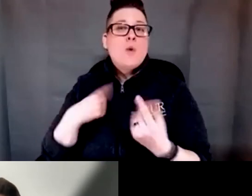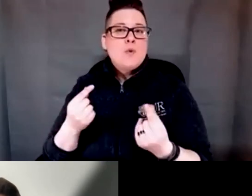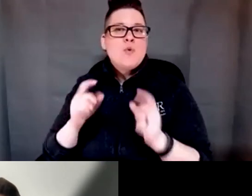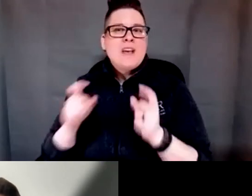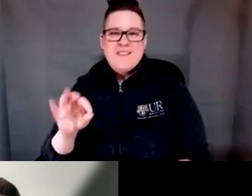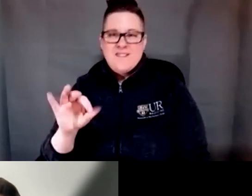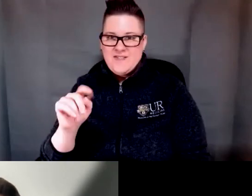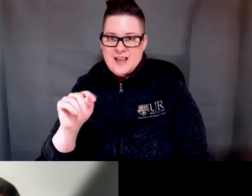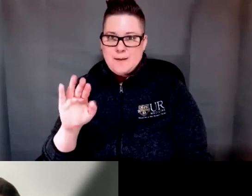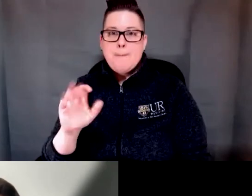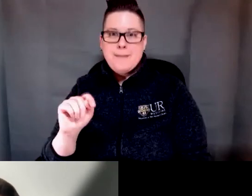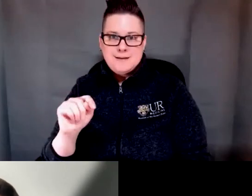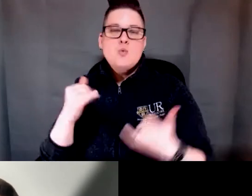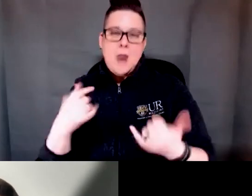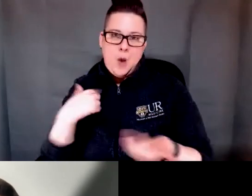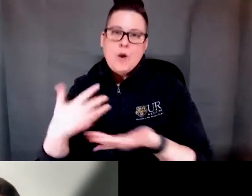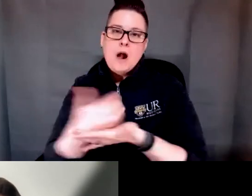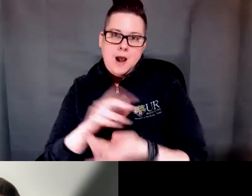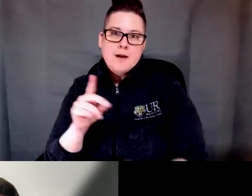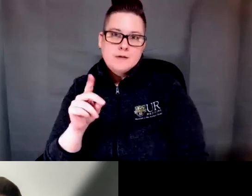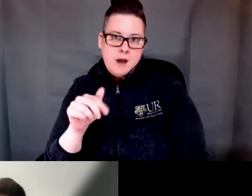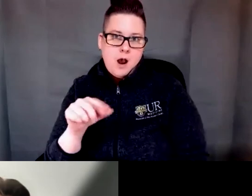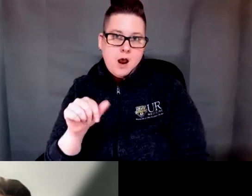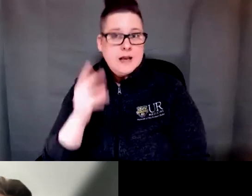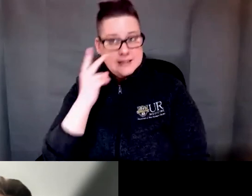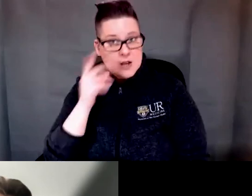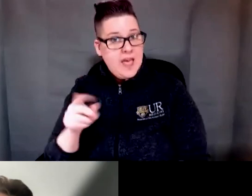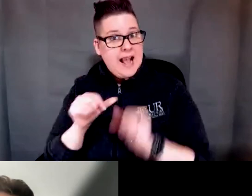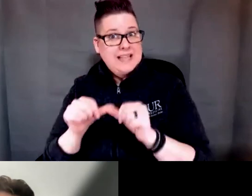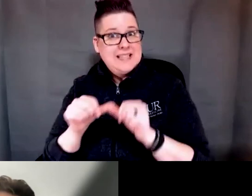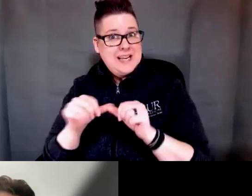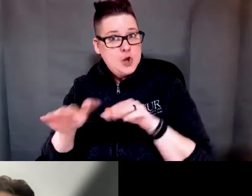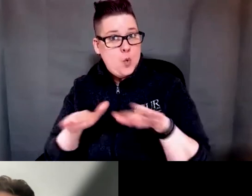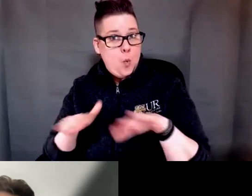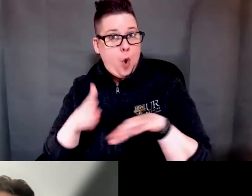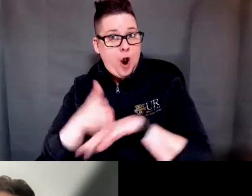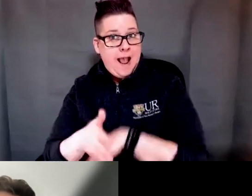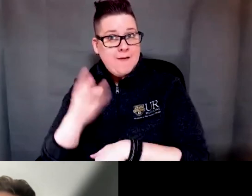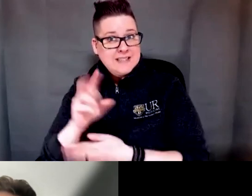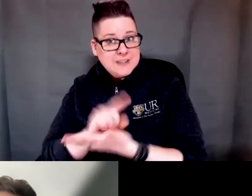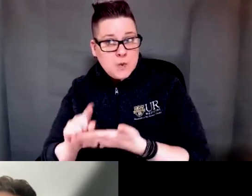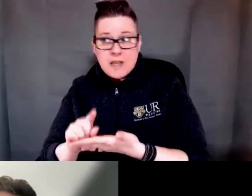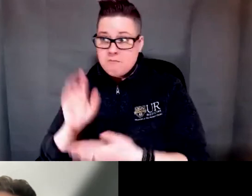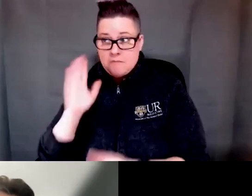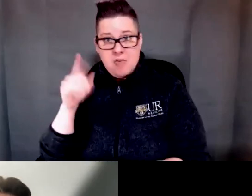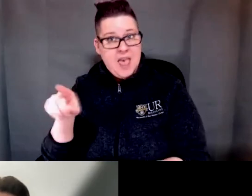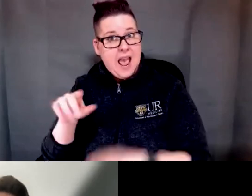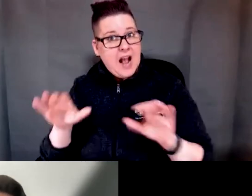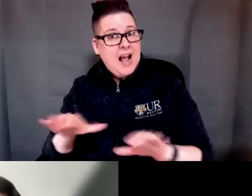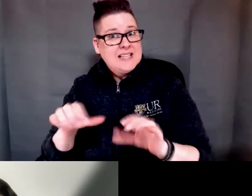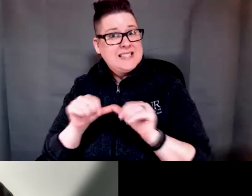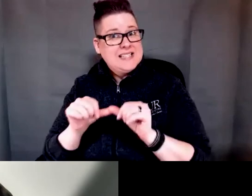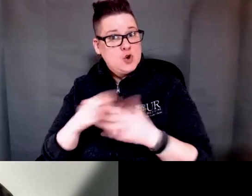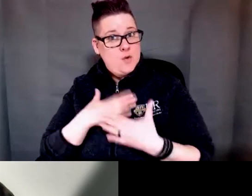that is data that we are collecting in terms of like are they continuing with the walks or are they continuing being physically active after